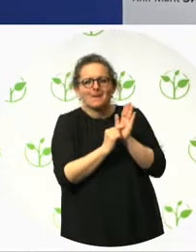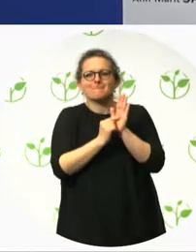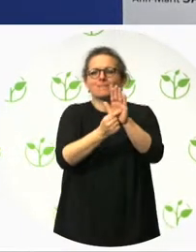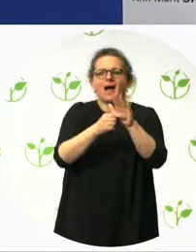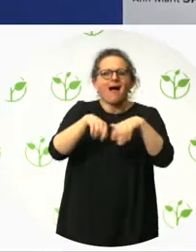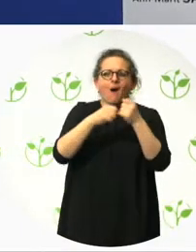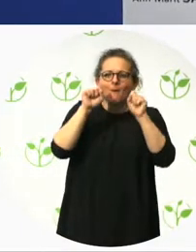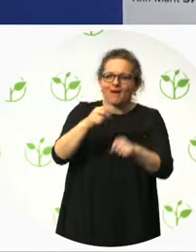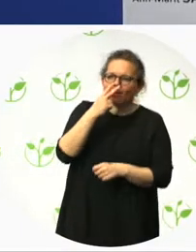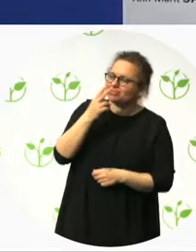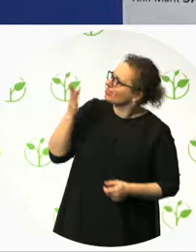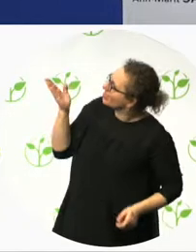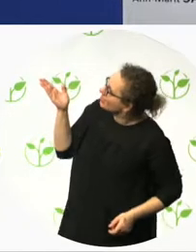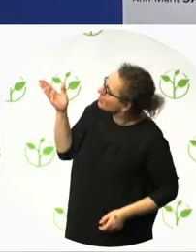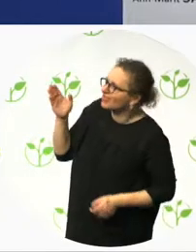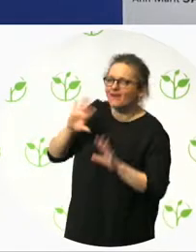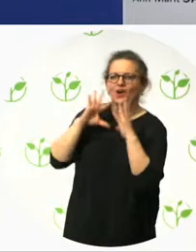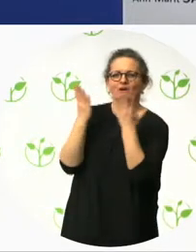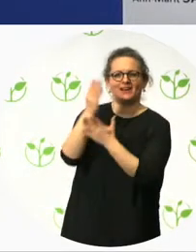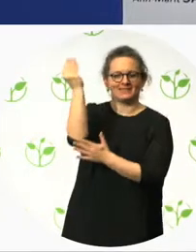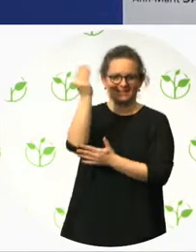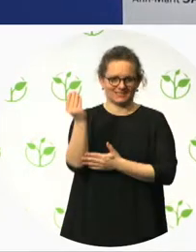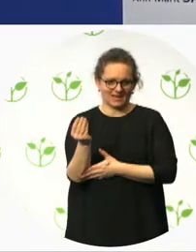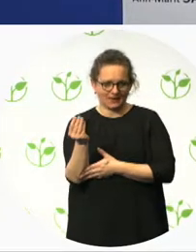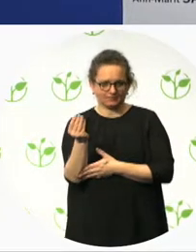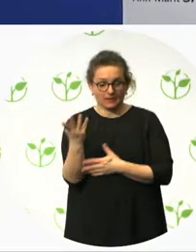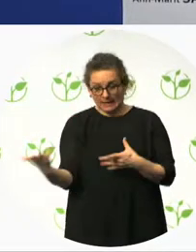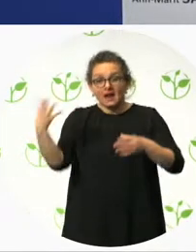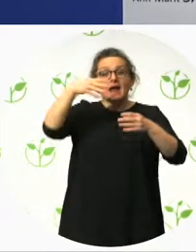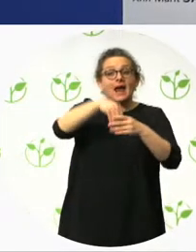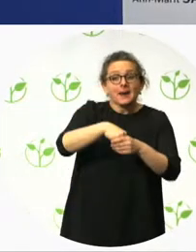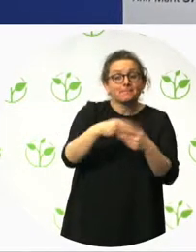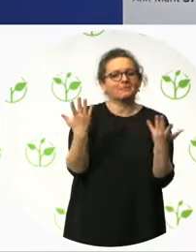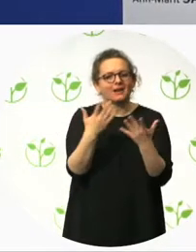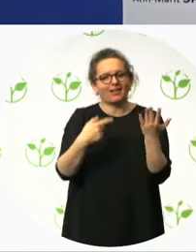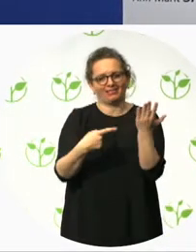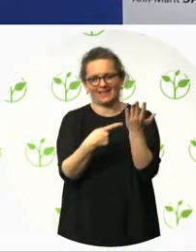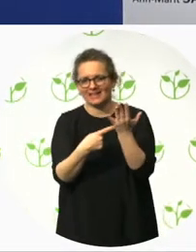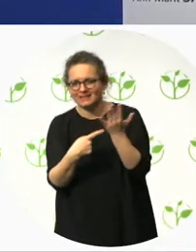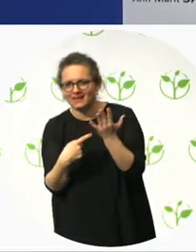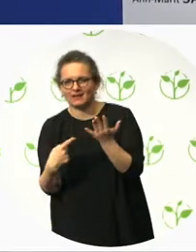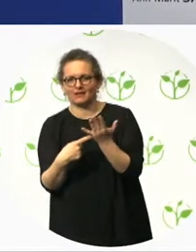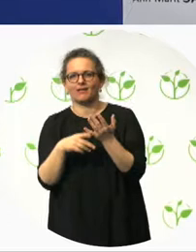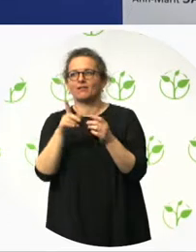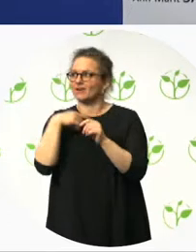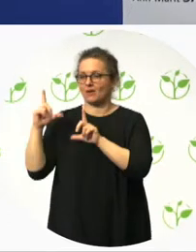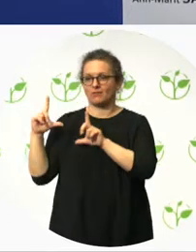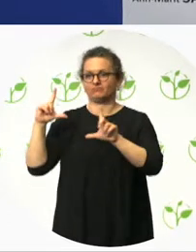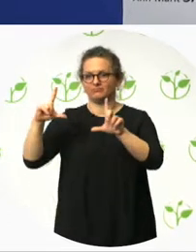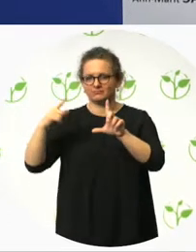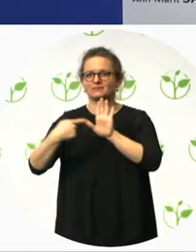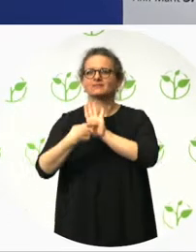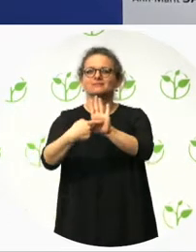the technical, but also some pictures to demonstrate what are we talking about when we look at designing the environment.